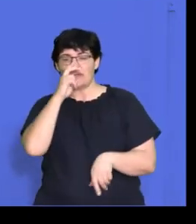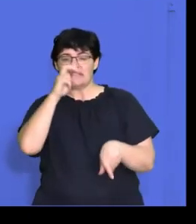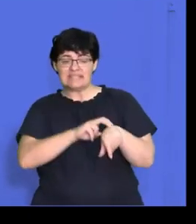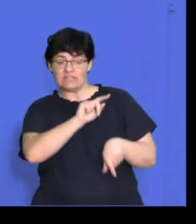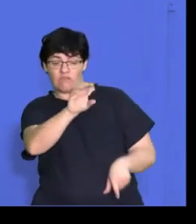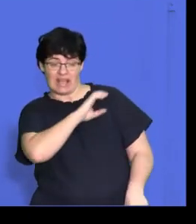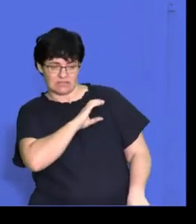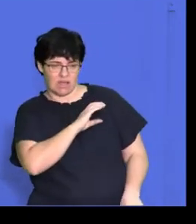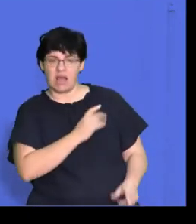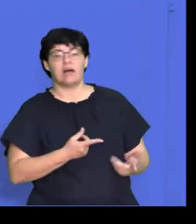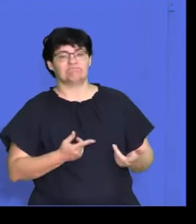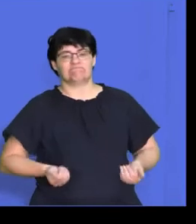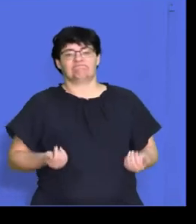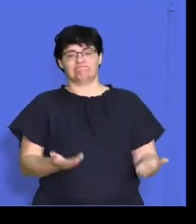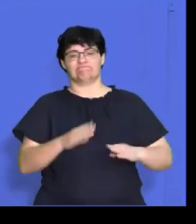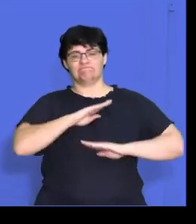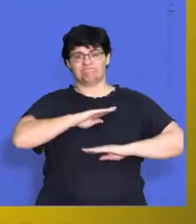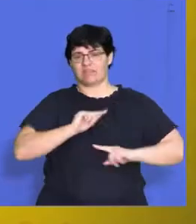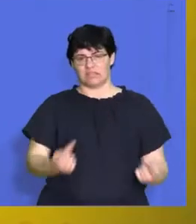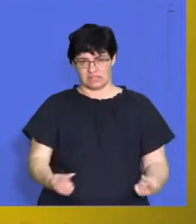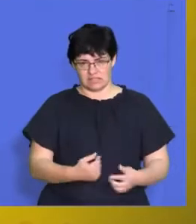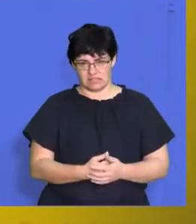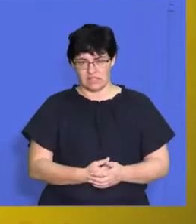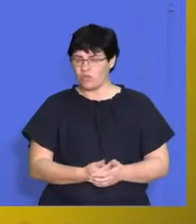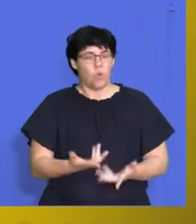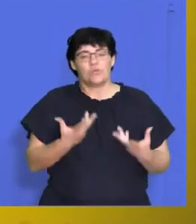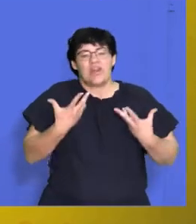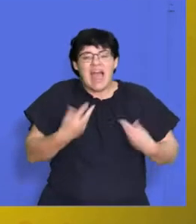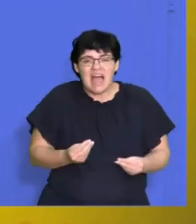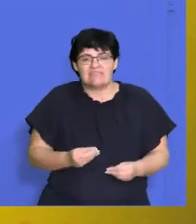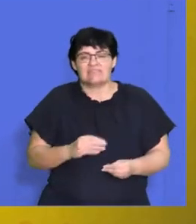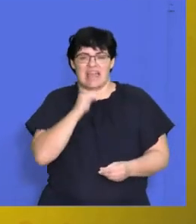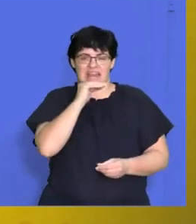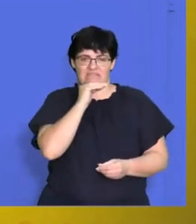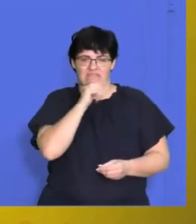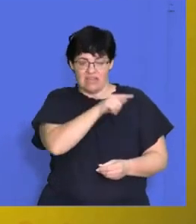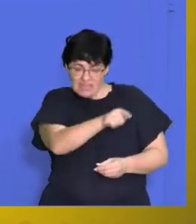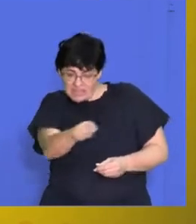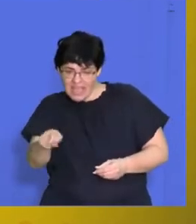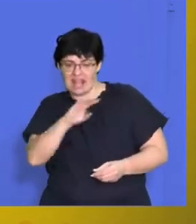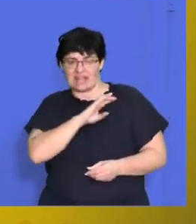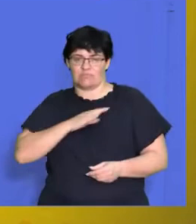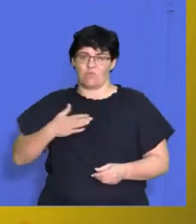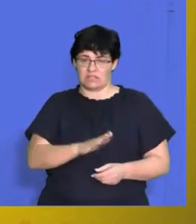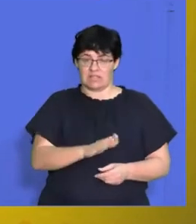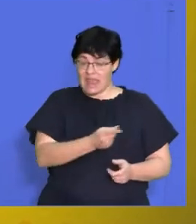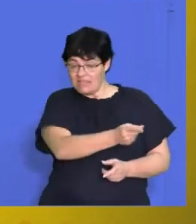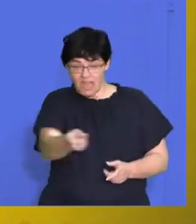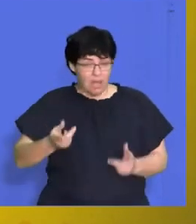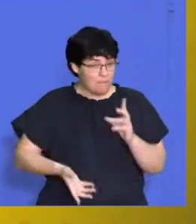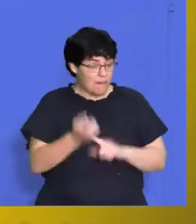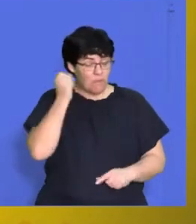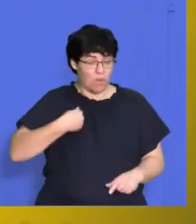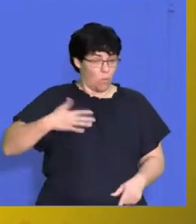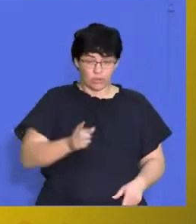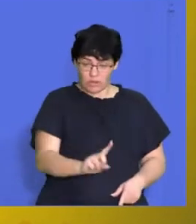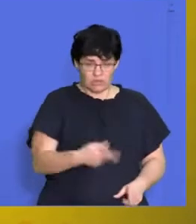their consumers. So we might not have what we need to actually give the consumers what they want. And if we can't give the consumers what they want,